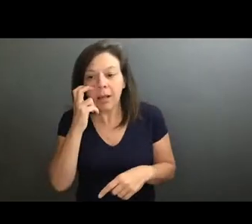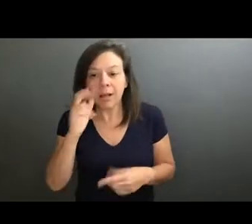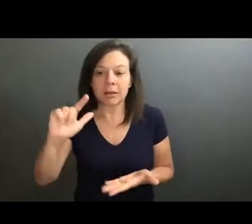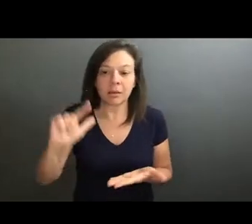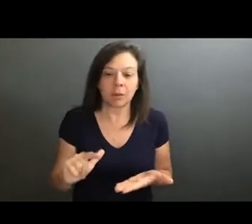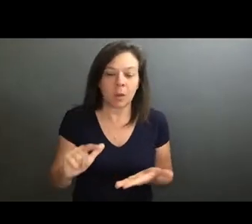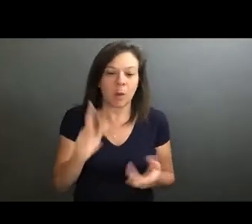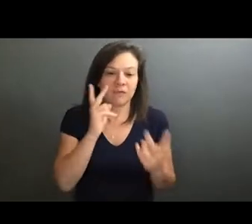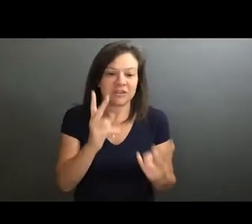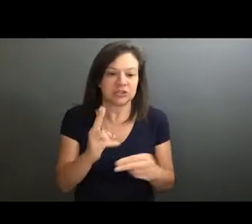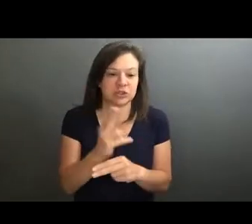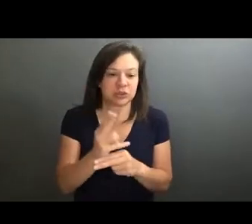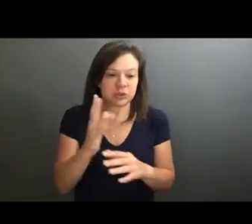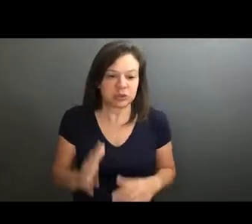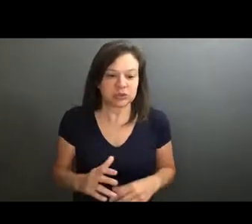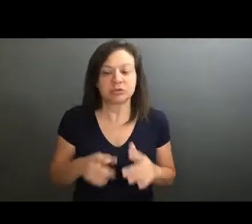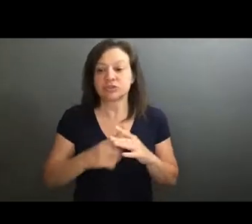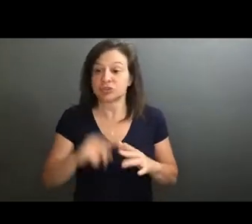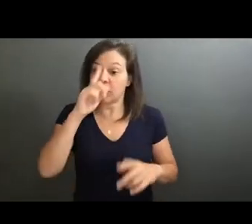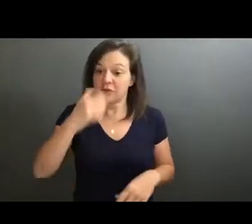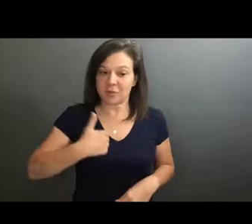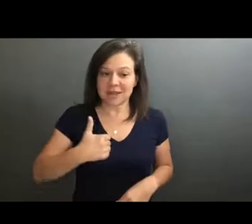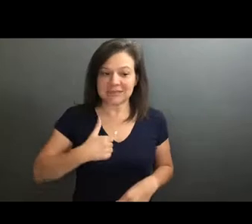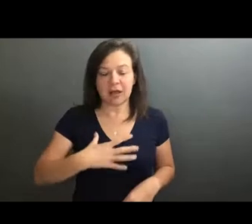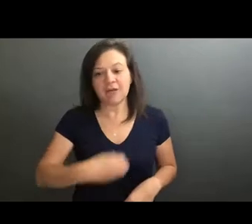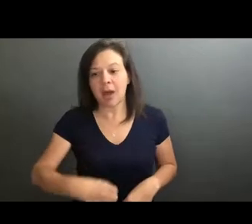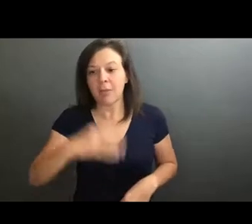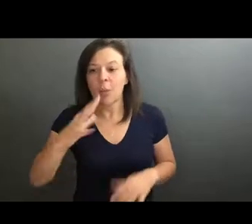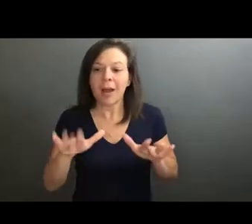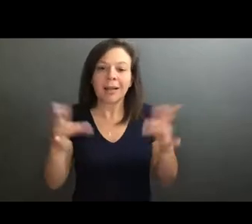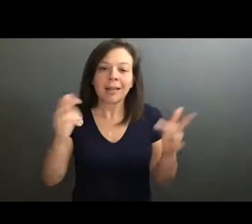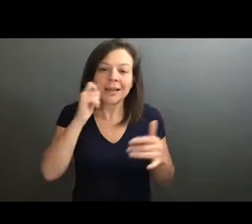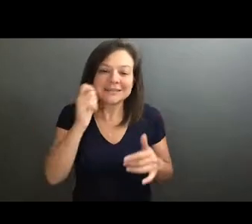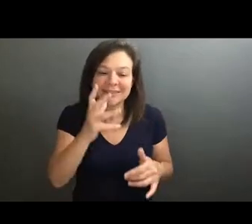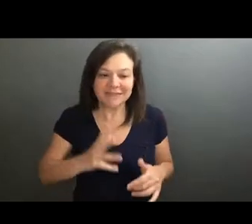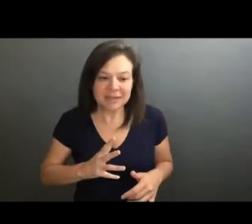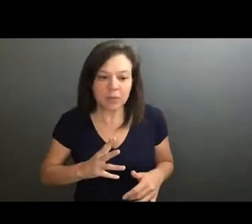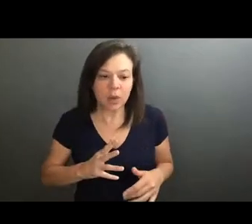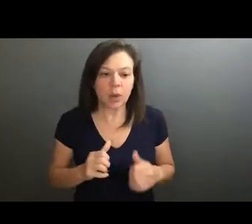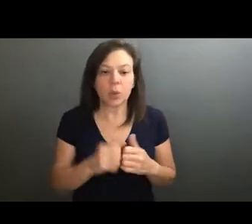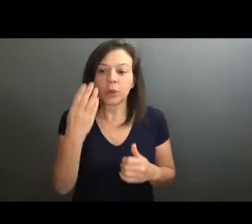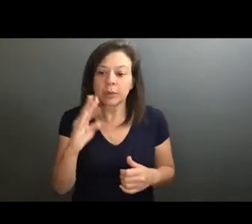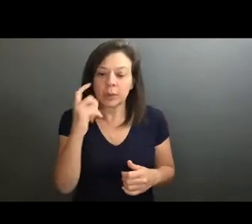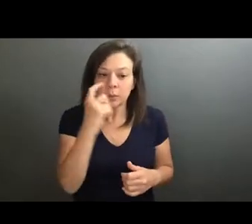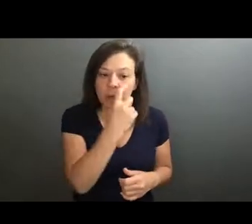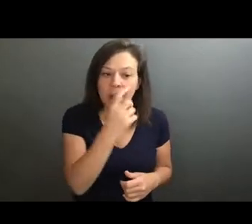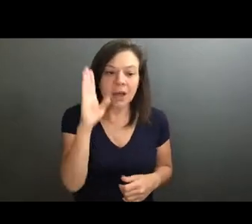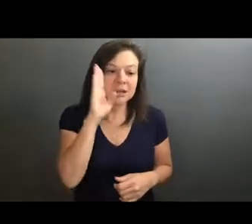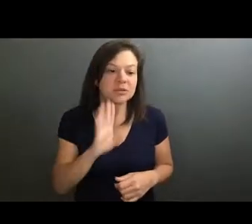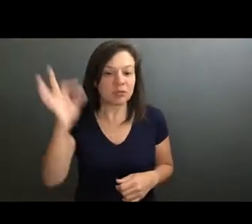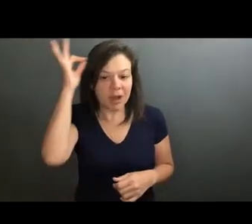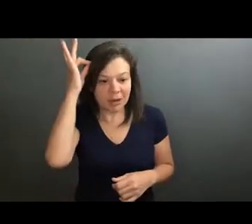users. So to start for myself, I'm a white, light-skinned female with blue eyes and brown hair.